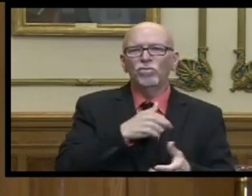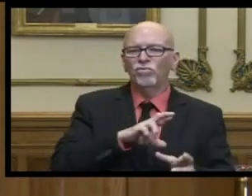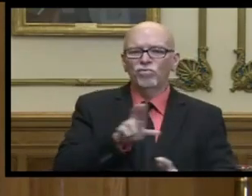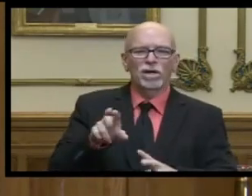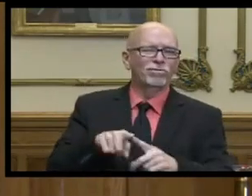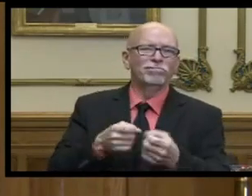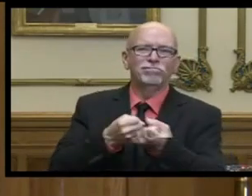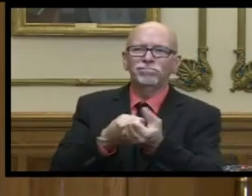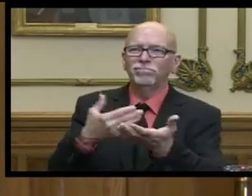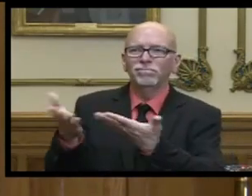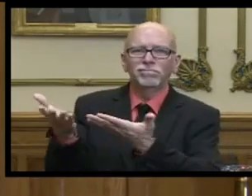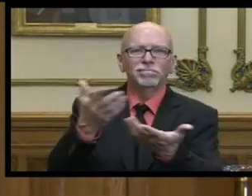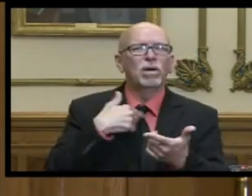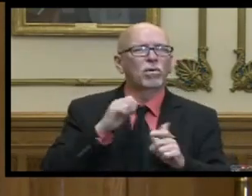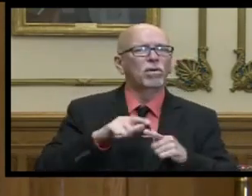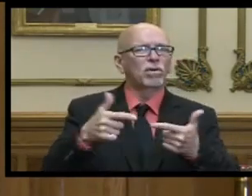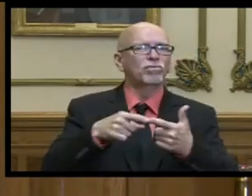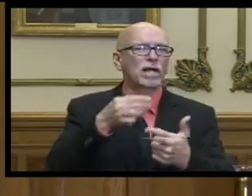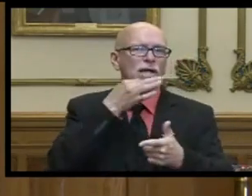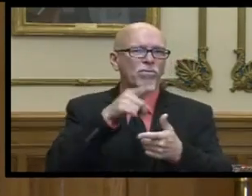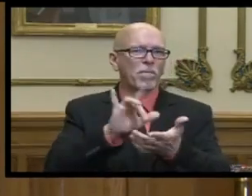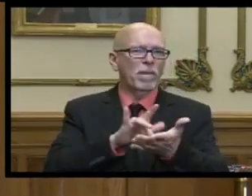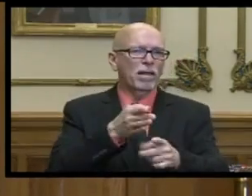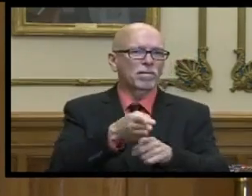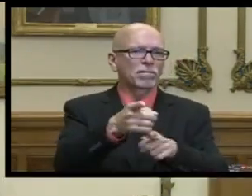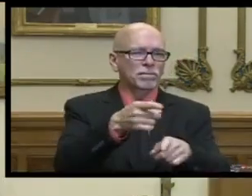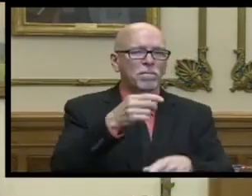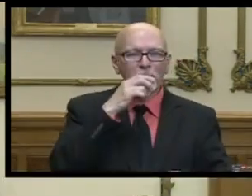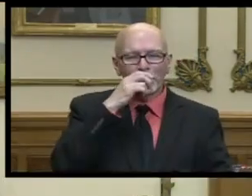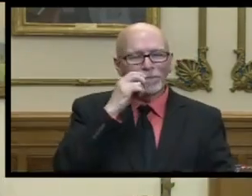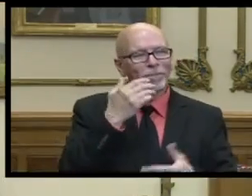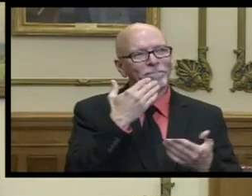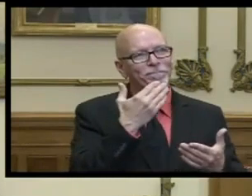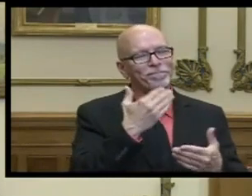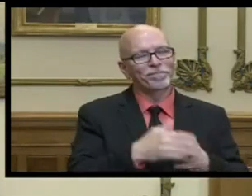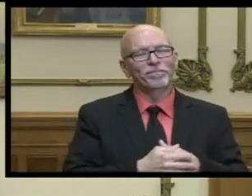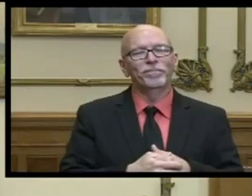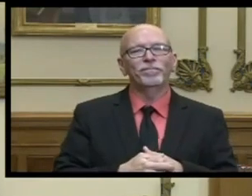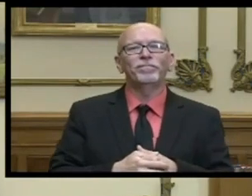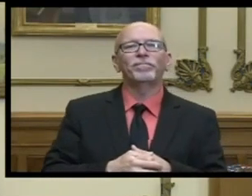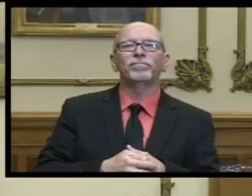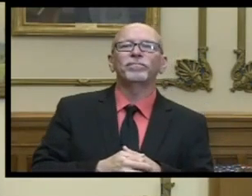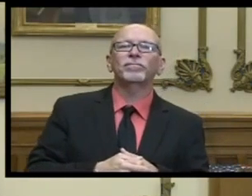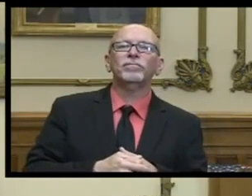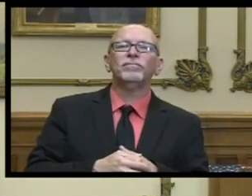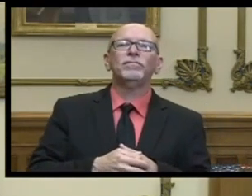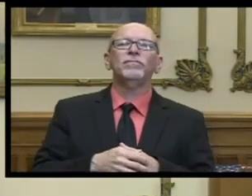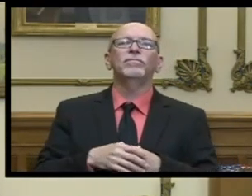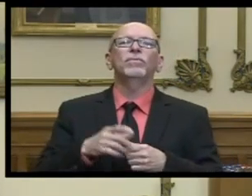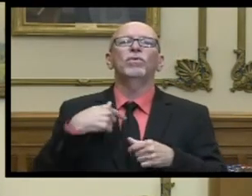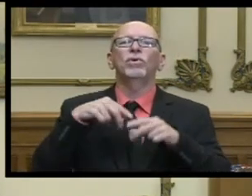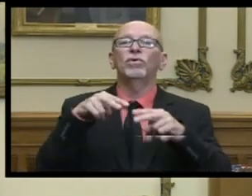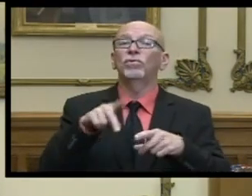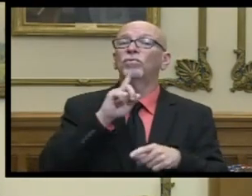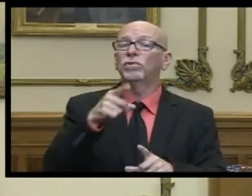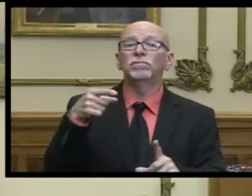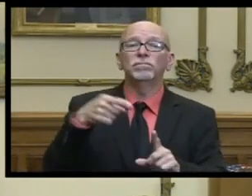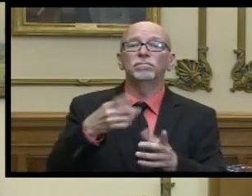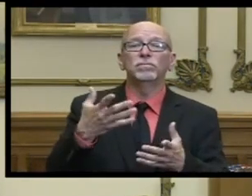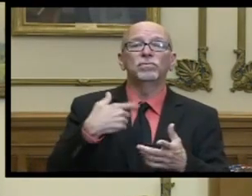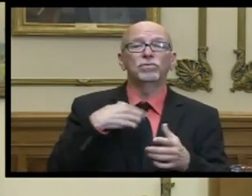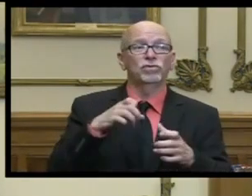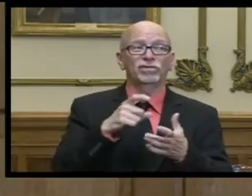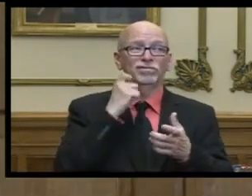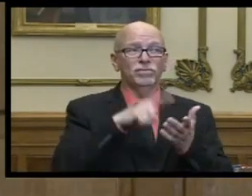be a partner but let's hand it over to the expert on the medical side thank you so much katie so when we look at this it comes down to just doing